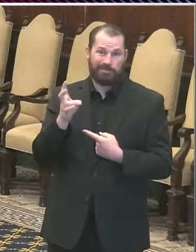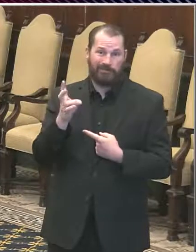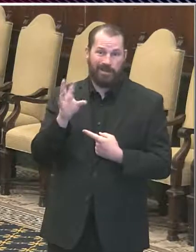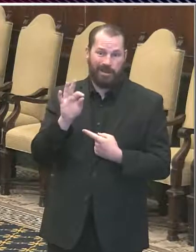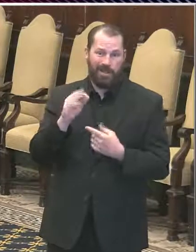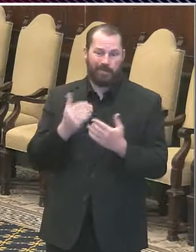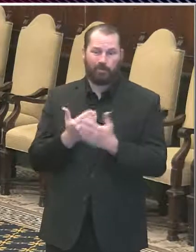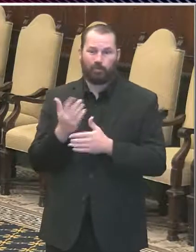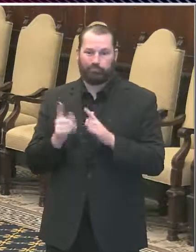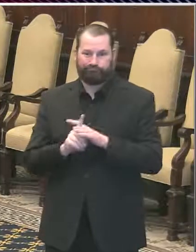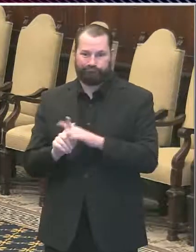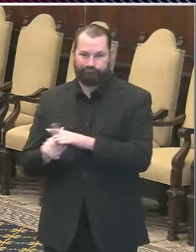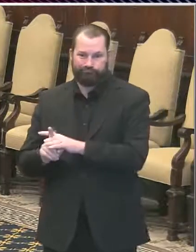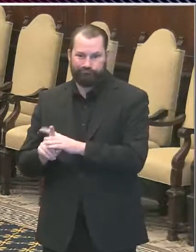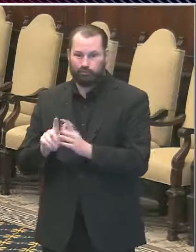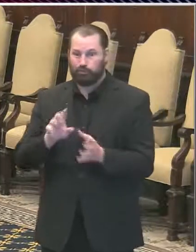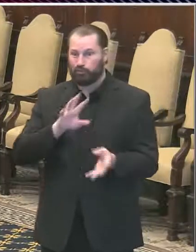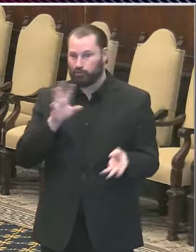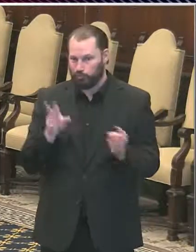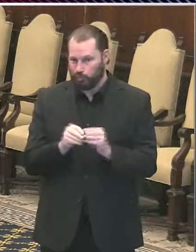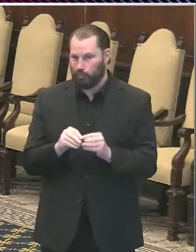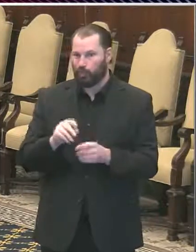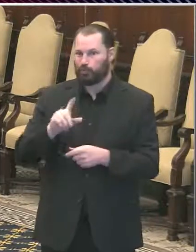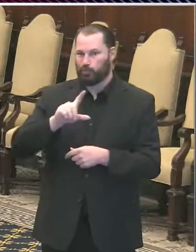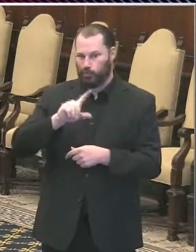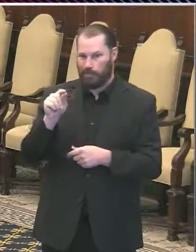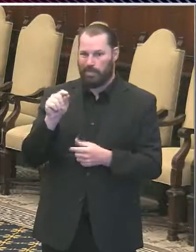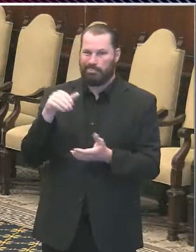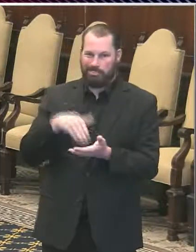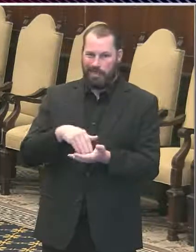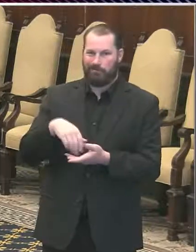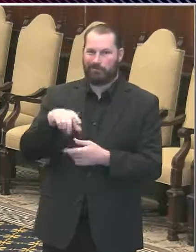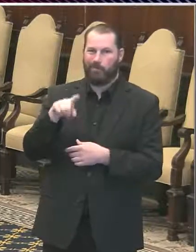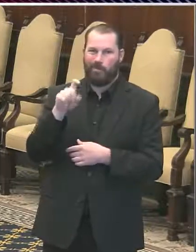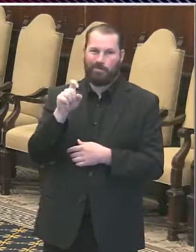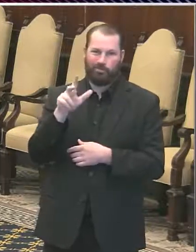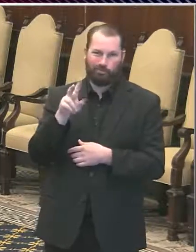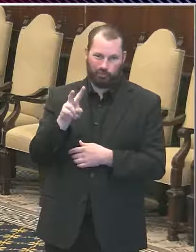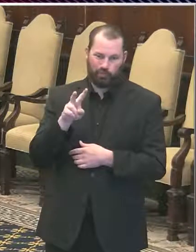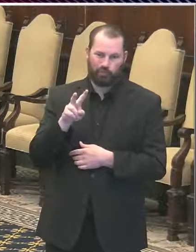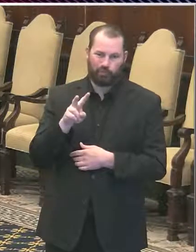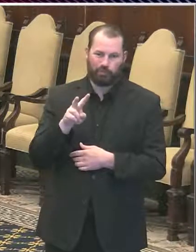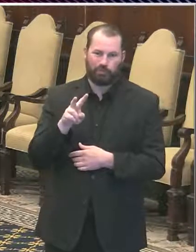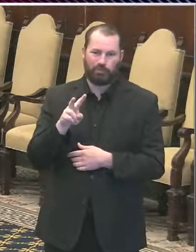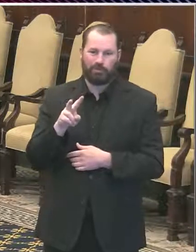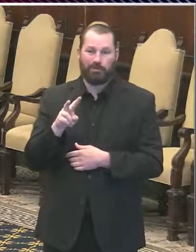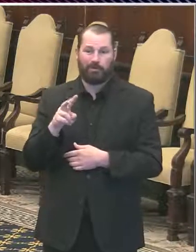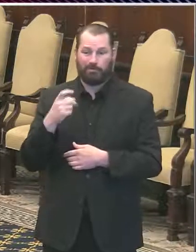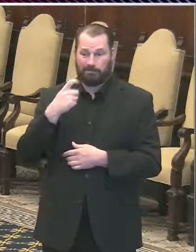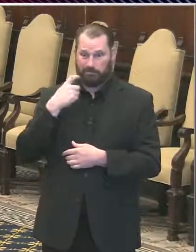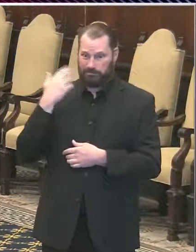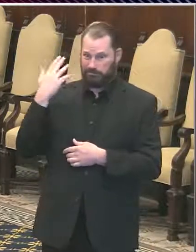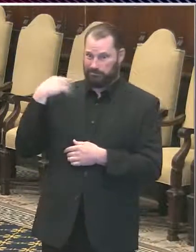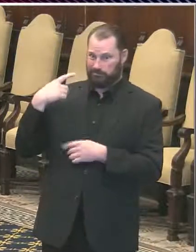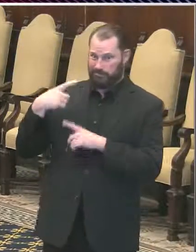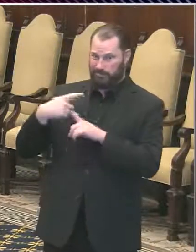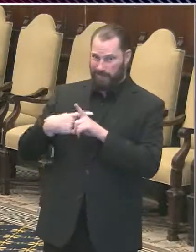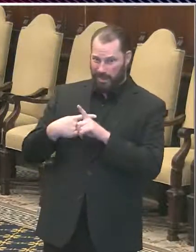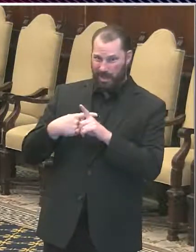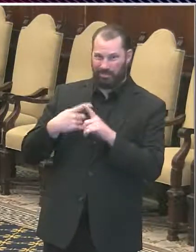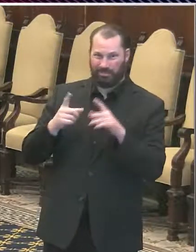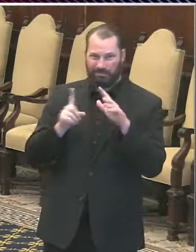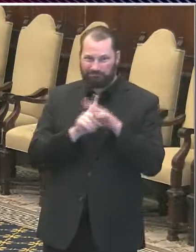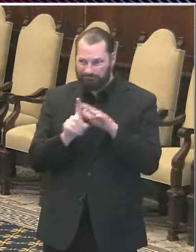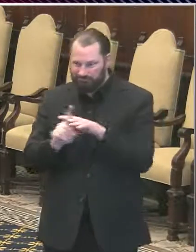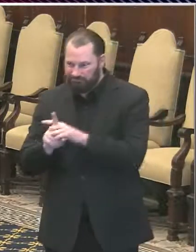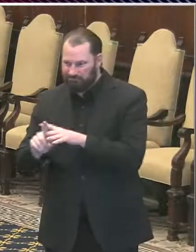,132 since the beginning of the epidemic. Now a month ago, we were reporting about 500 new cases a day. Now we're reporting about